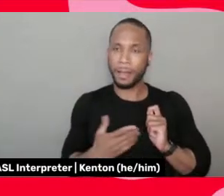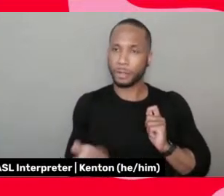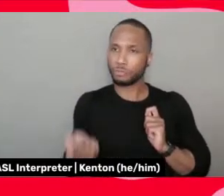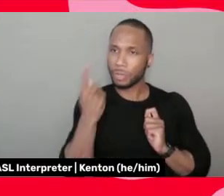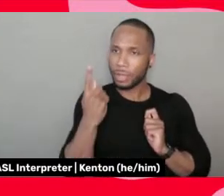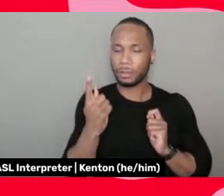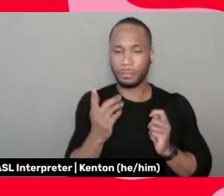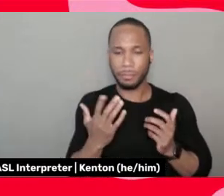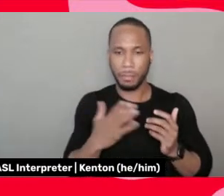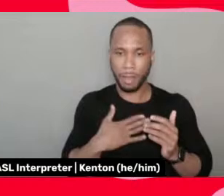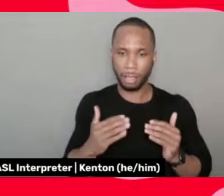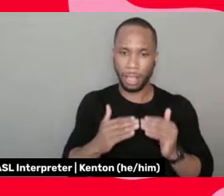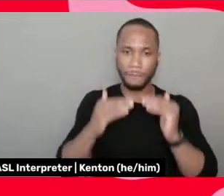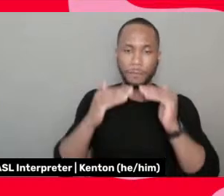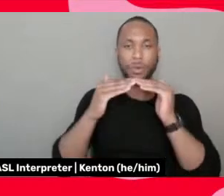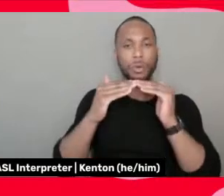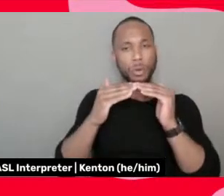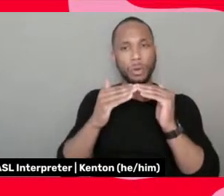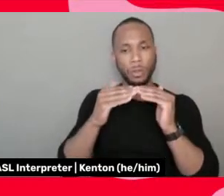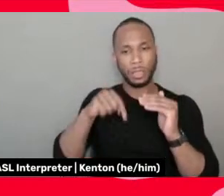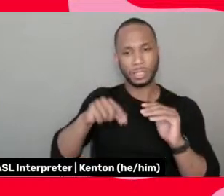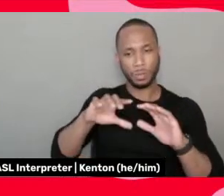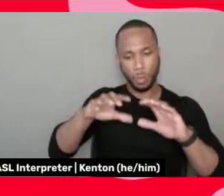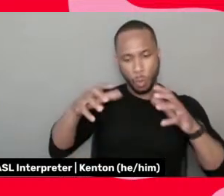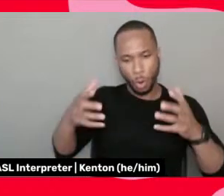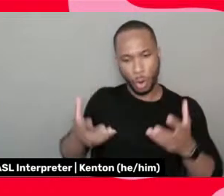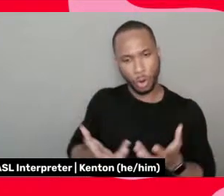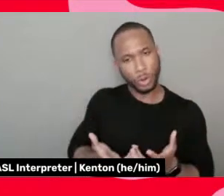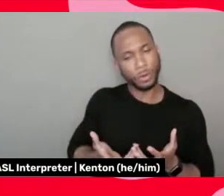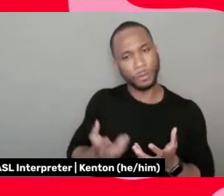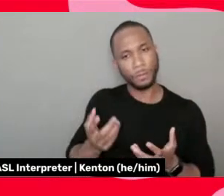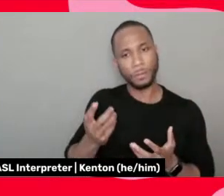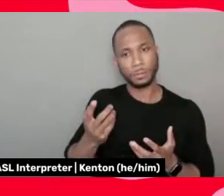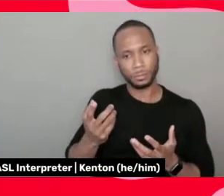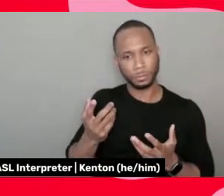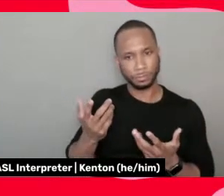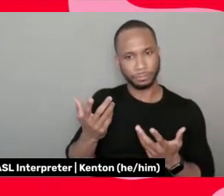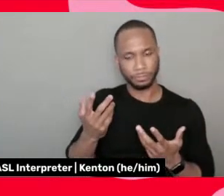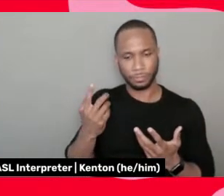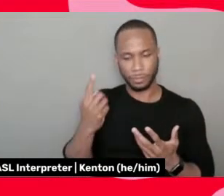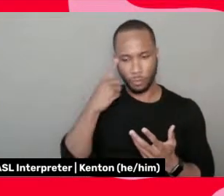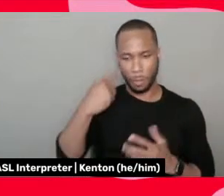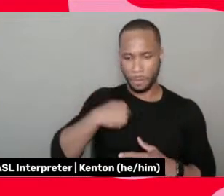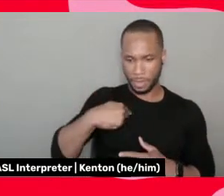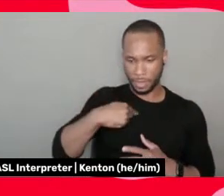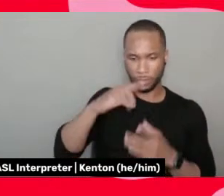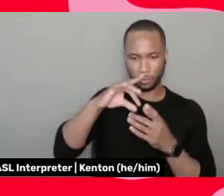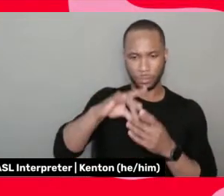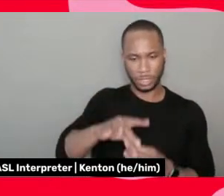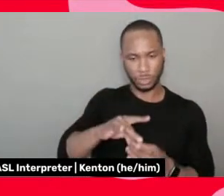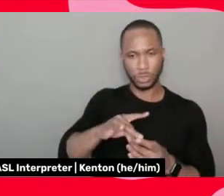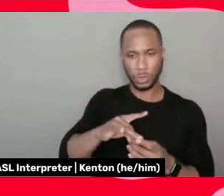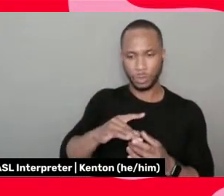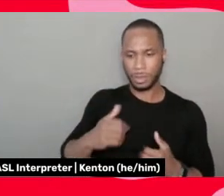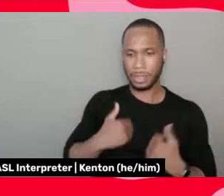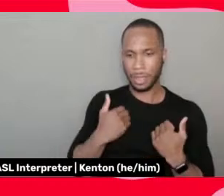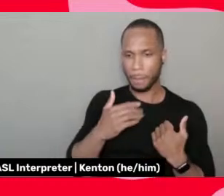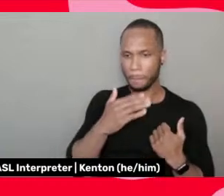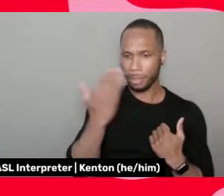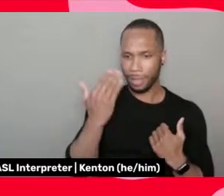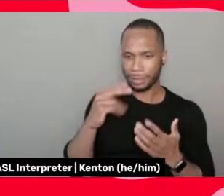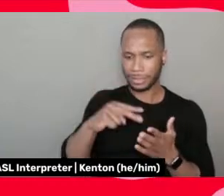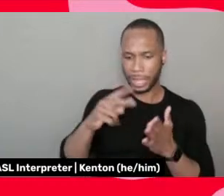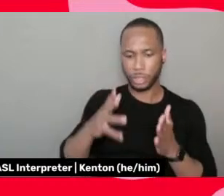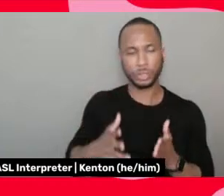um, as to what this world really was going to be about in terms of a young black dancer, because, um,